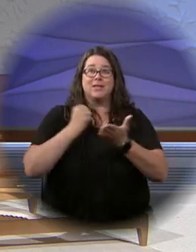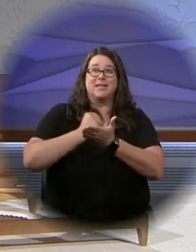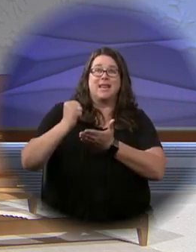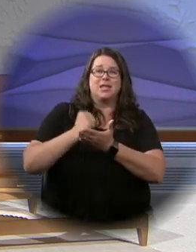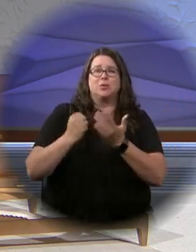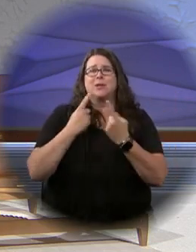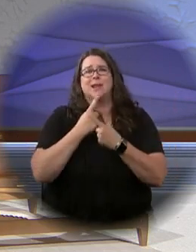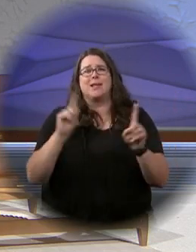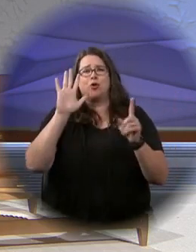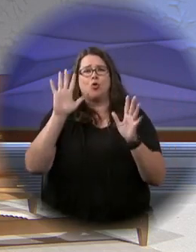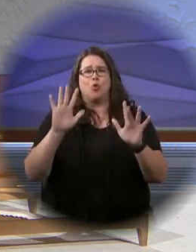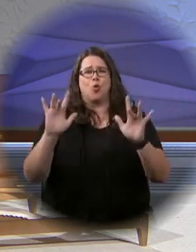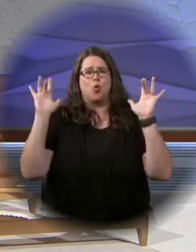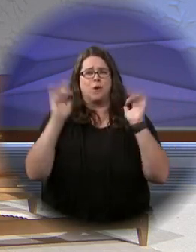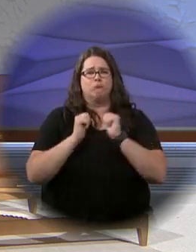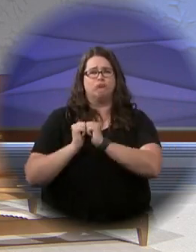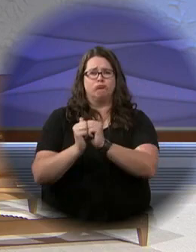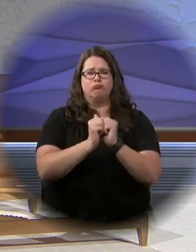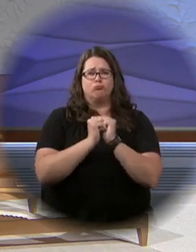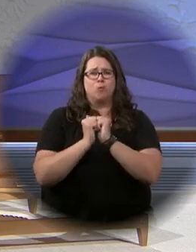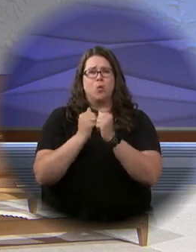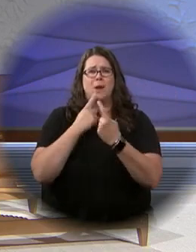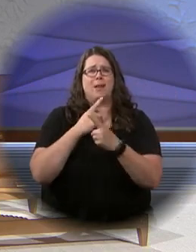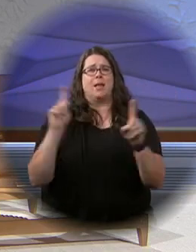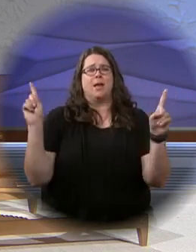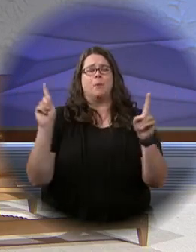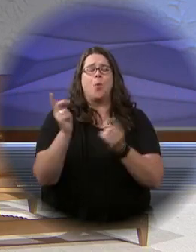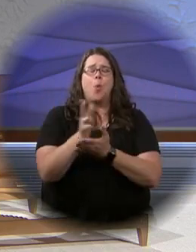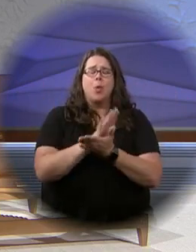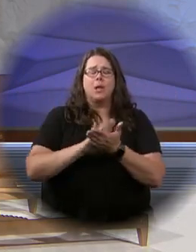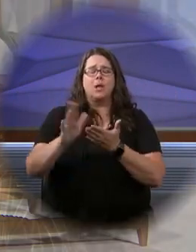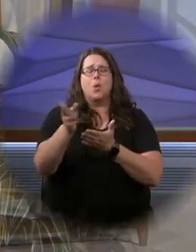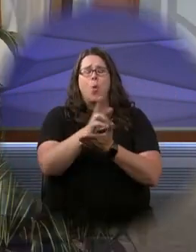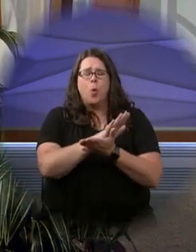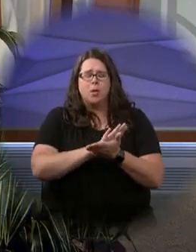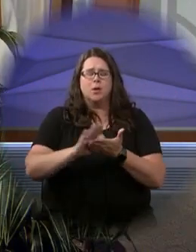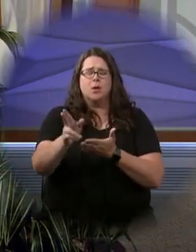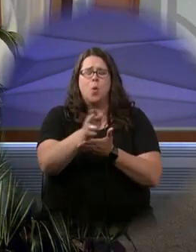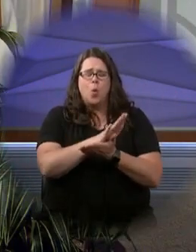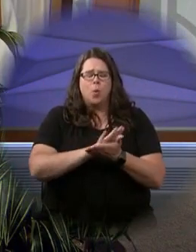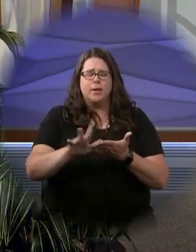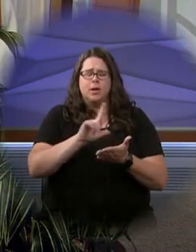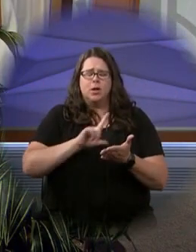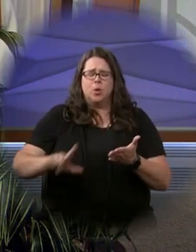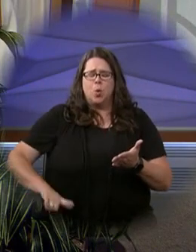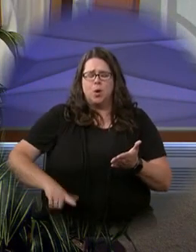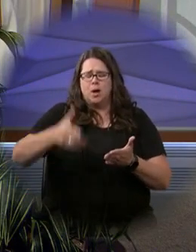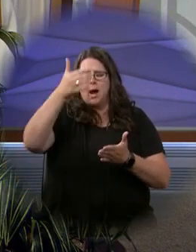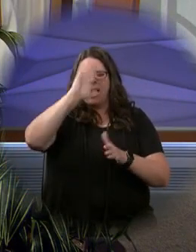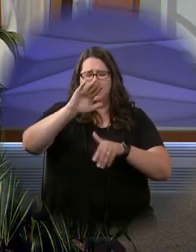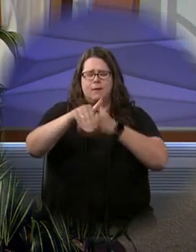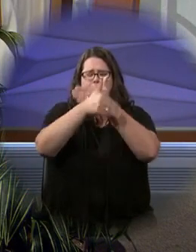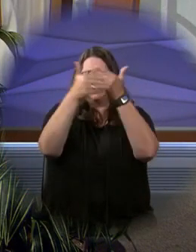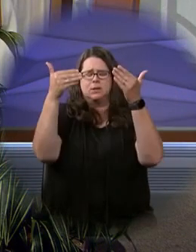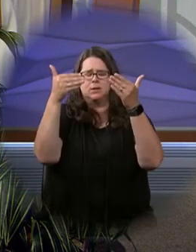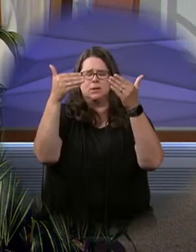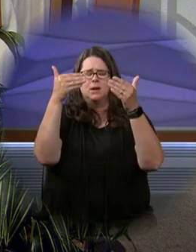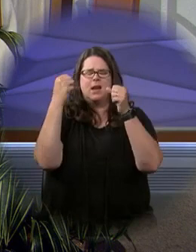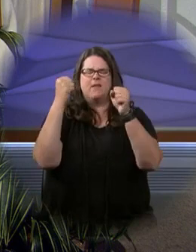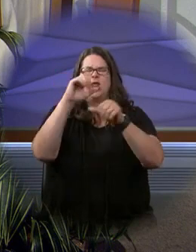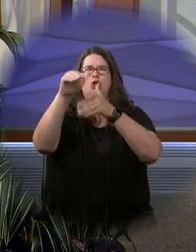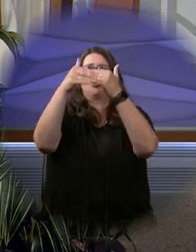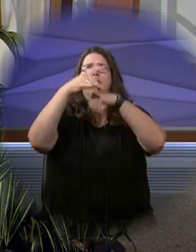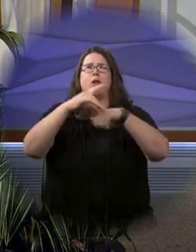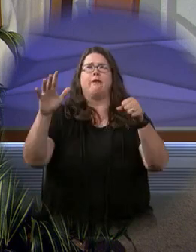declare your glory, as with one voice we acclaim. Holy, holy, holy, Lord God of hosts,